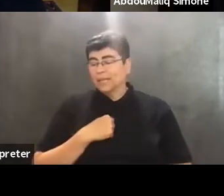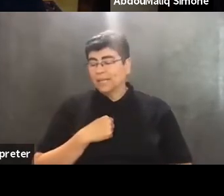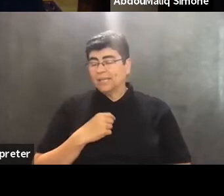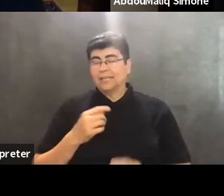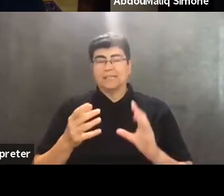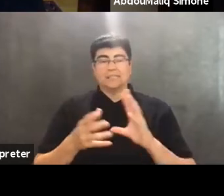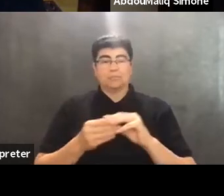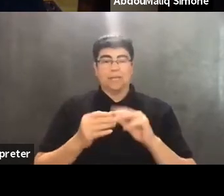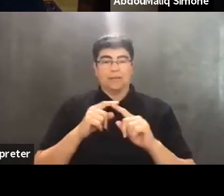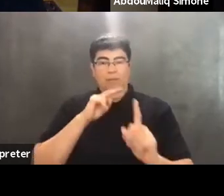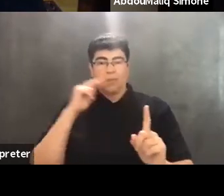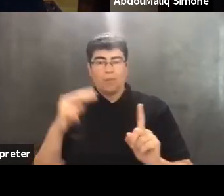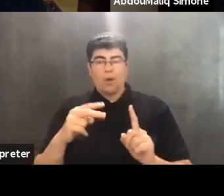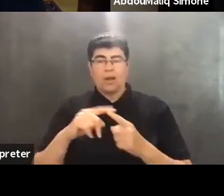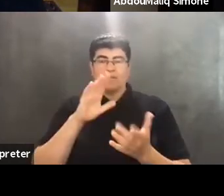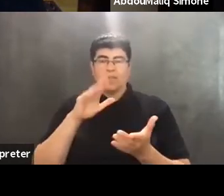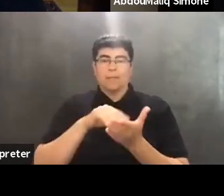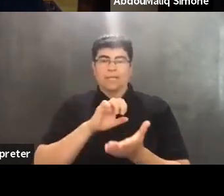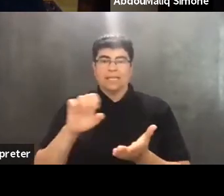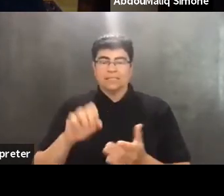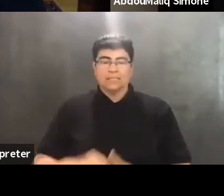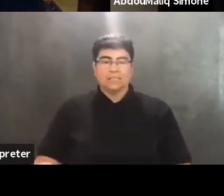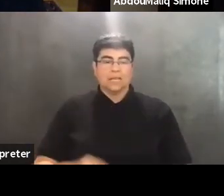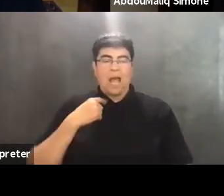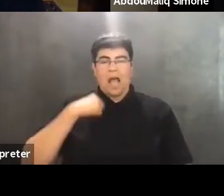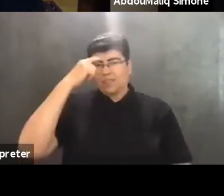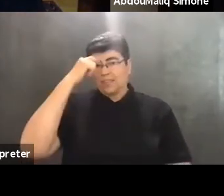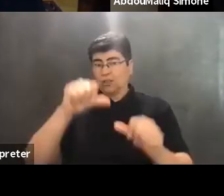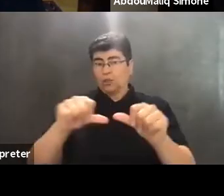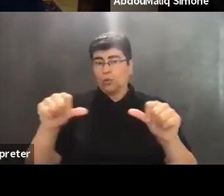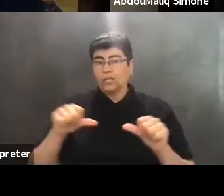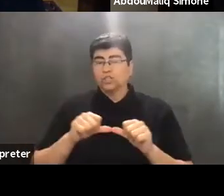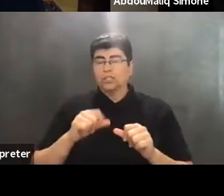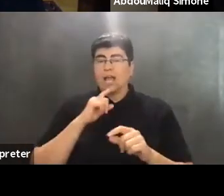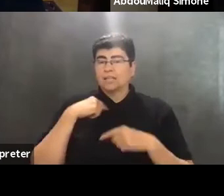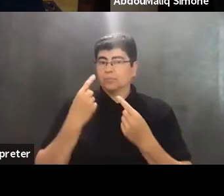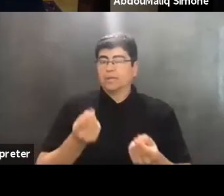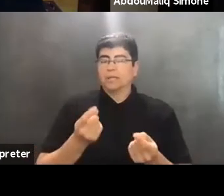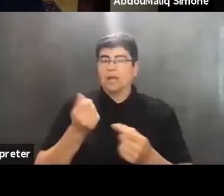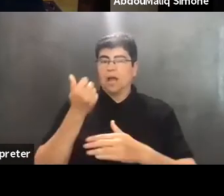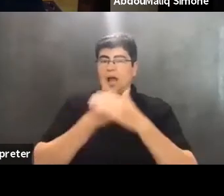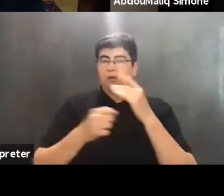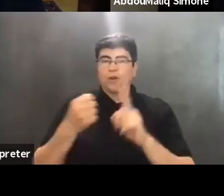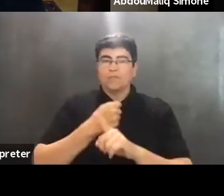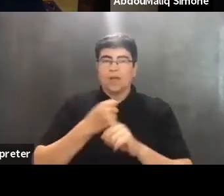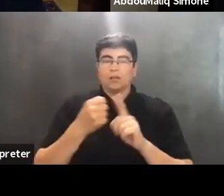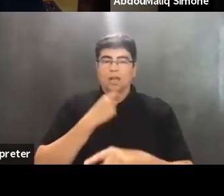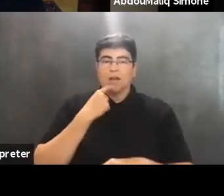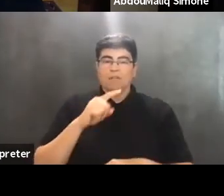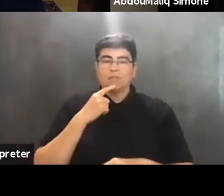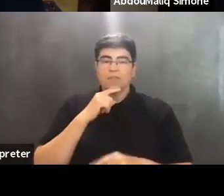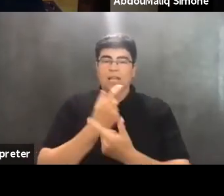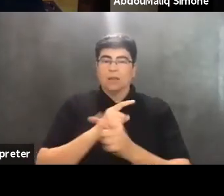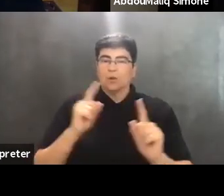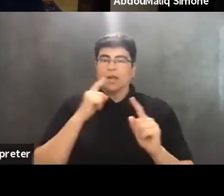from the vantage point of the Middle East, I think the region has been under the assault of the twinning of neoliberalism